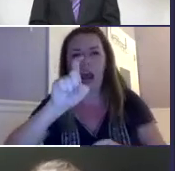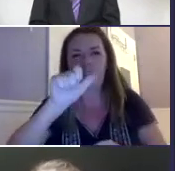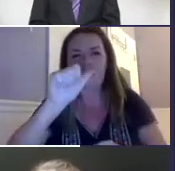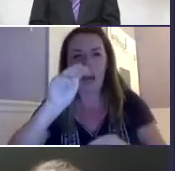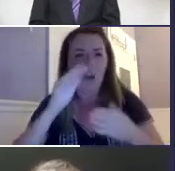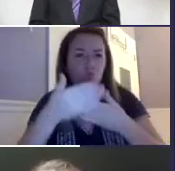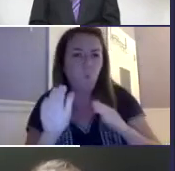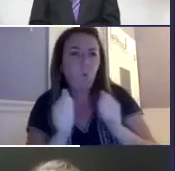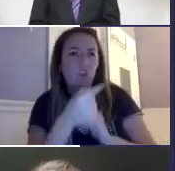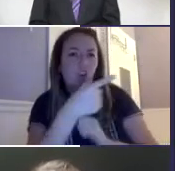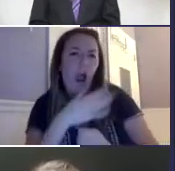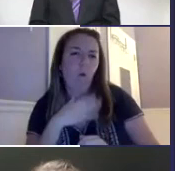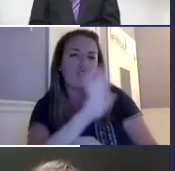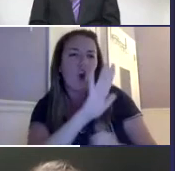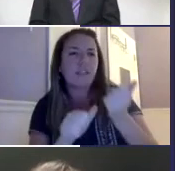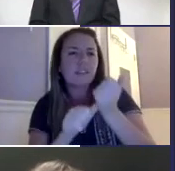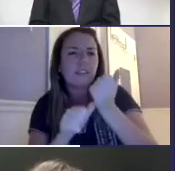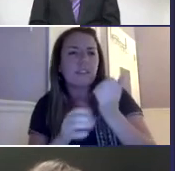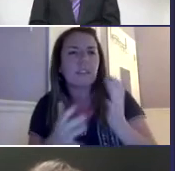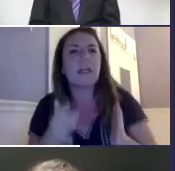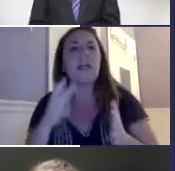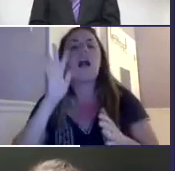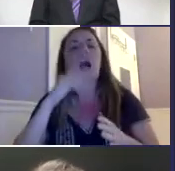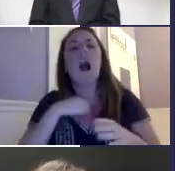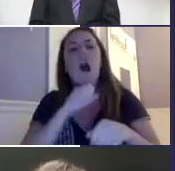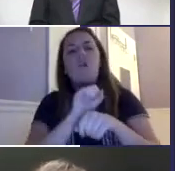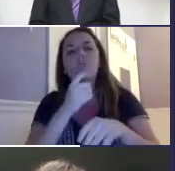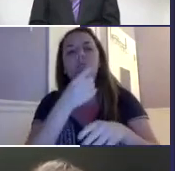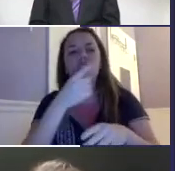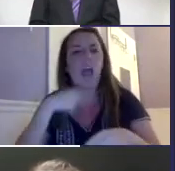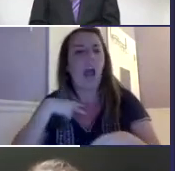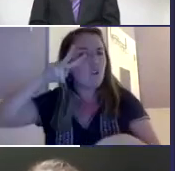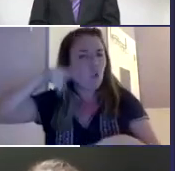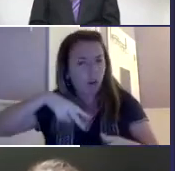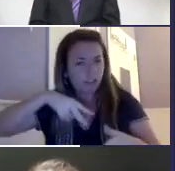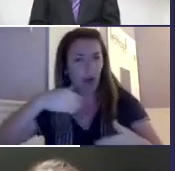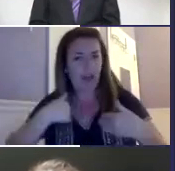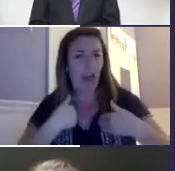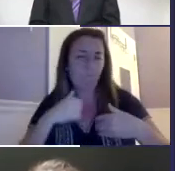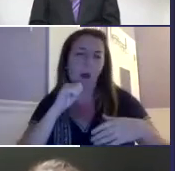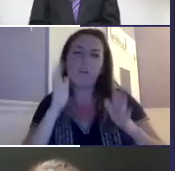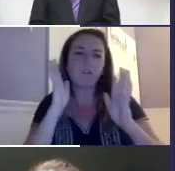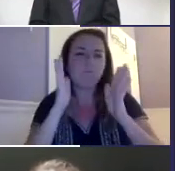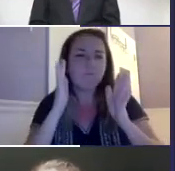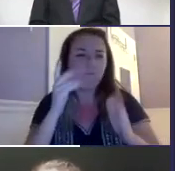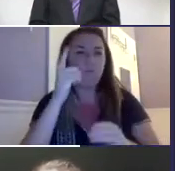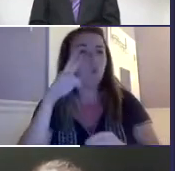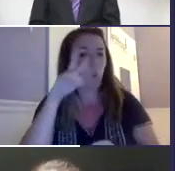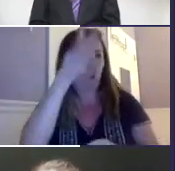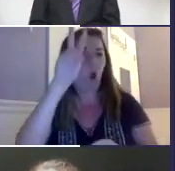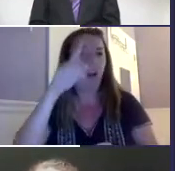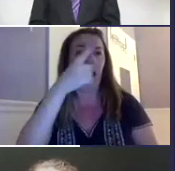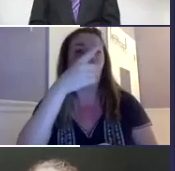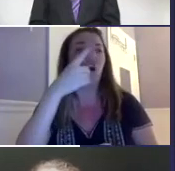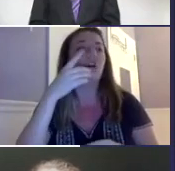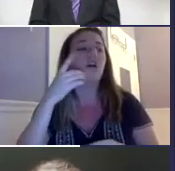I came into the exam room with her. I was her assistant in that moment and she had wanted me